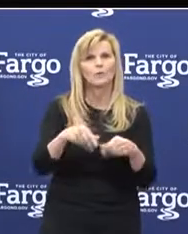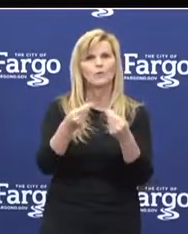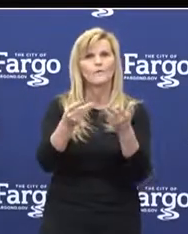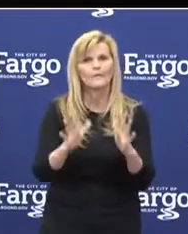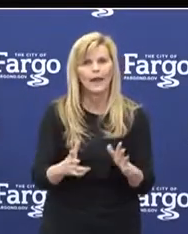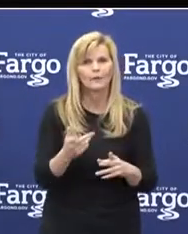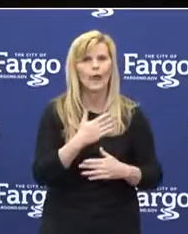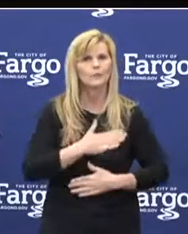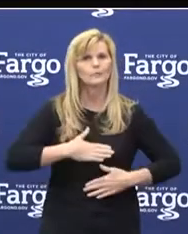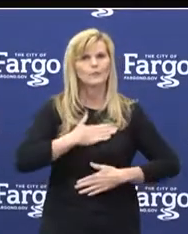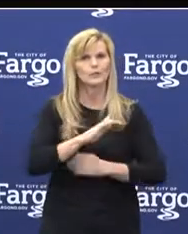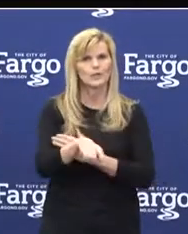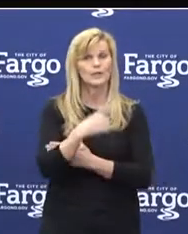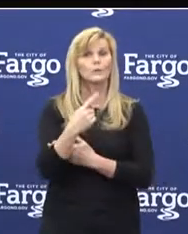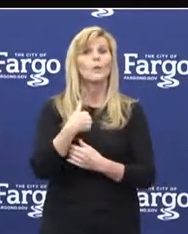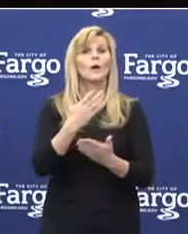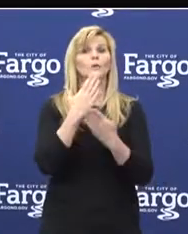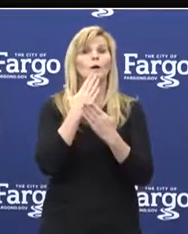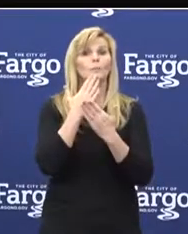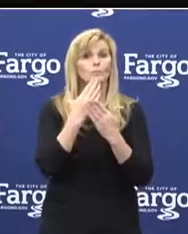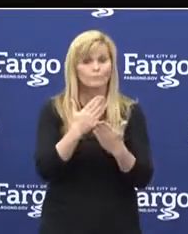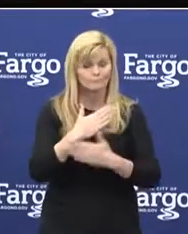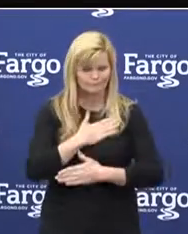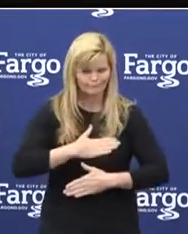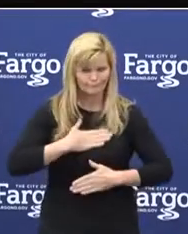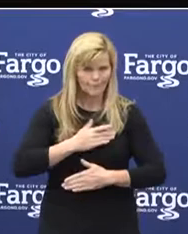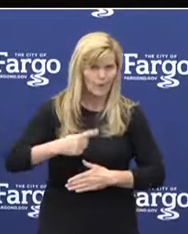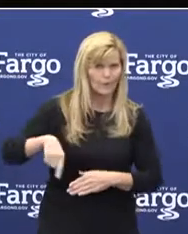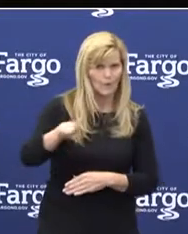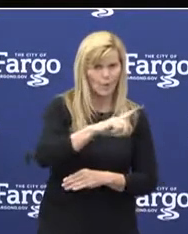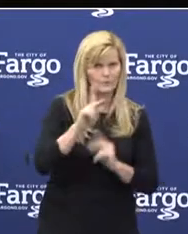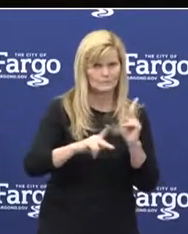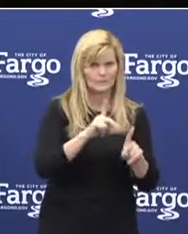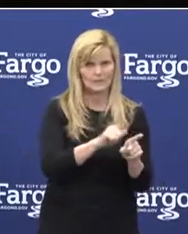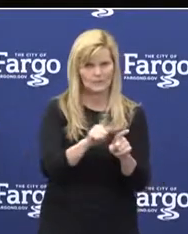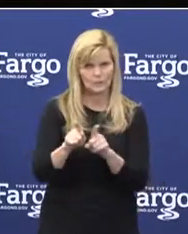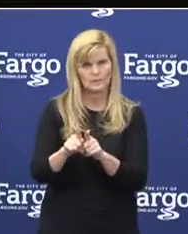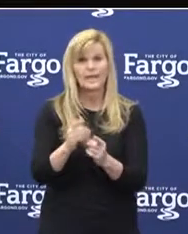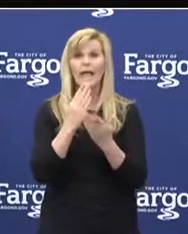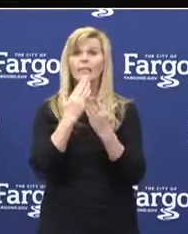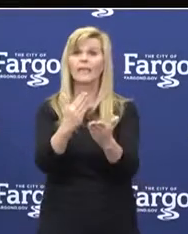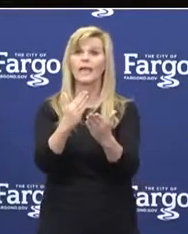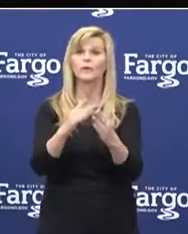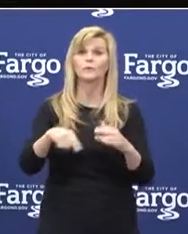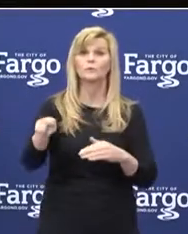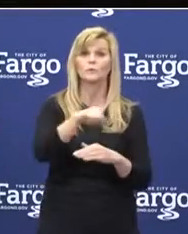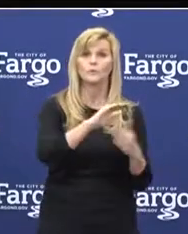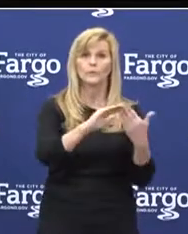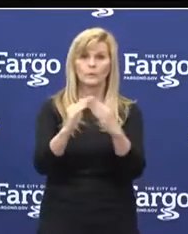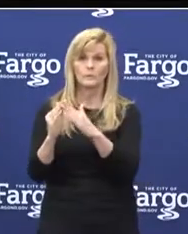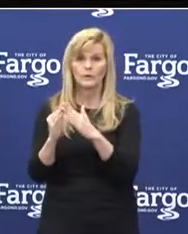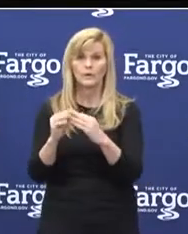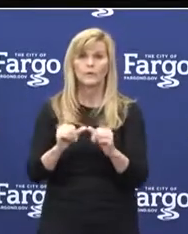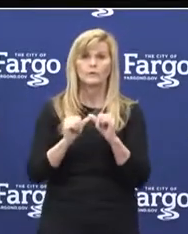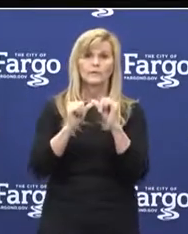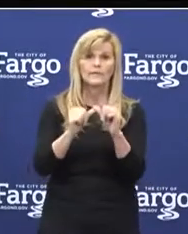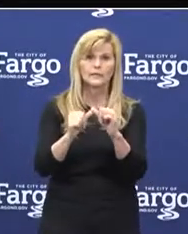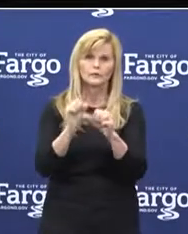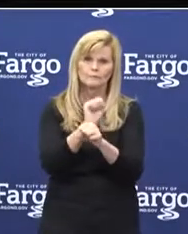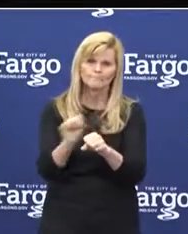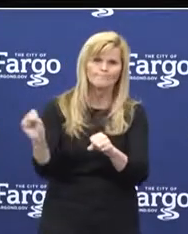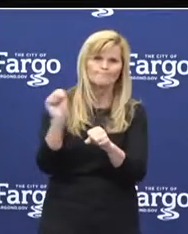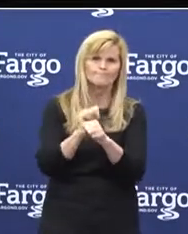we really want to appreciate all of those individuals as well. And thank you to the community for continuing to persevere